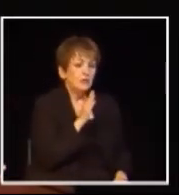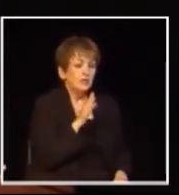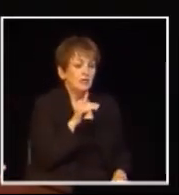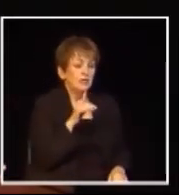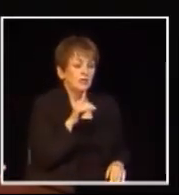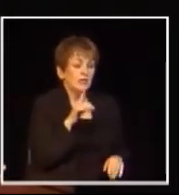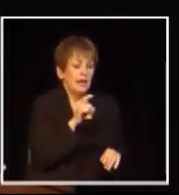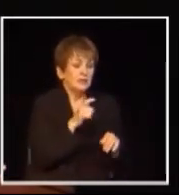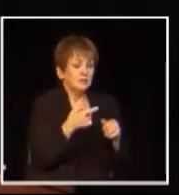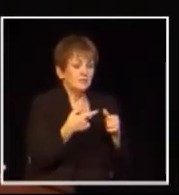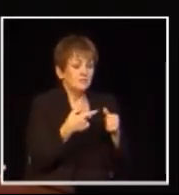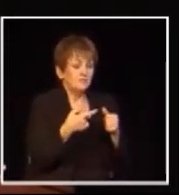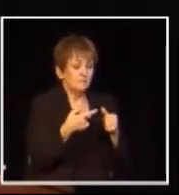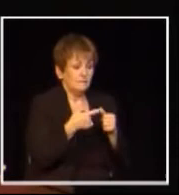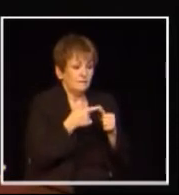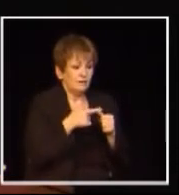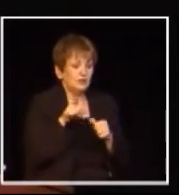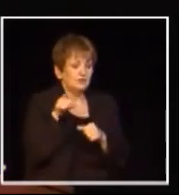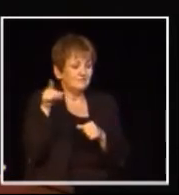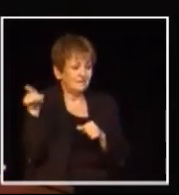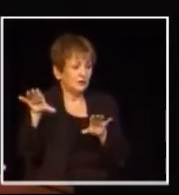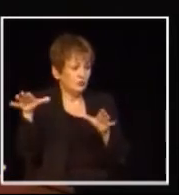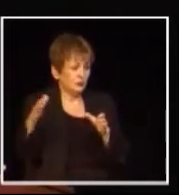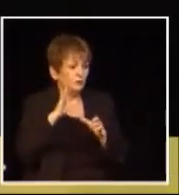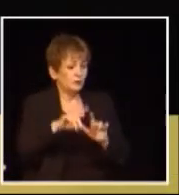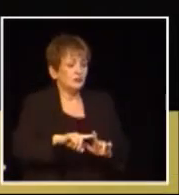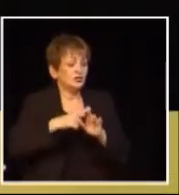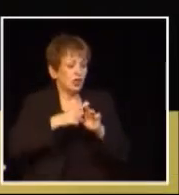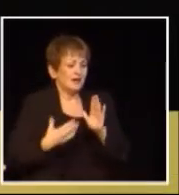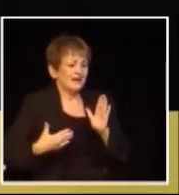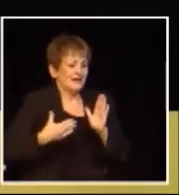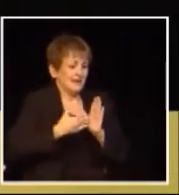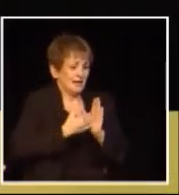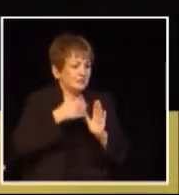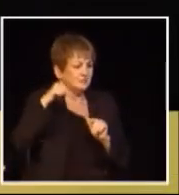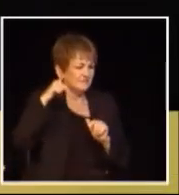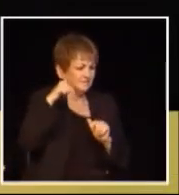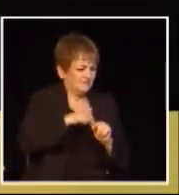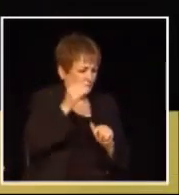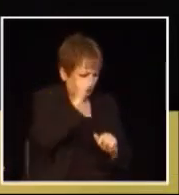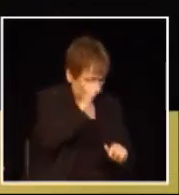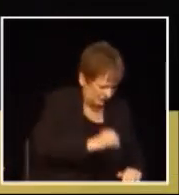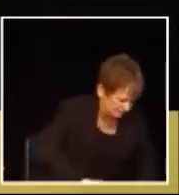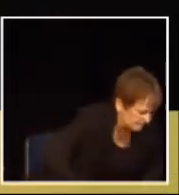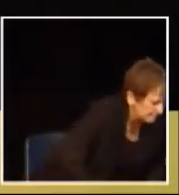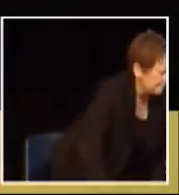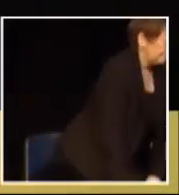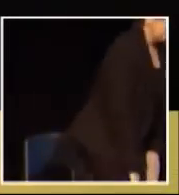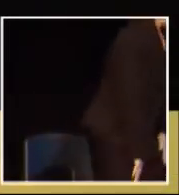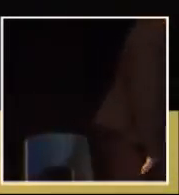evening and I'll ask that one of the representatives from Smart Tax Alliance will lead off